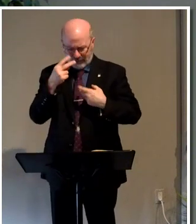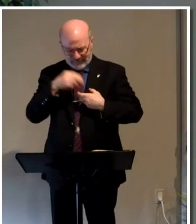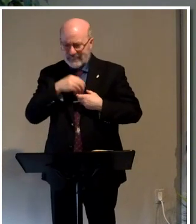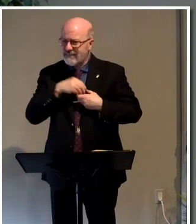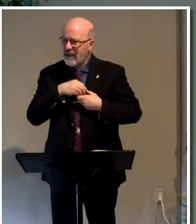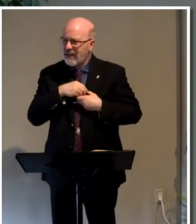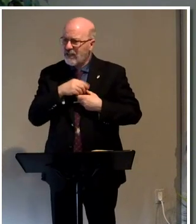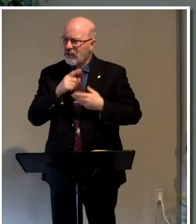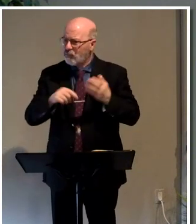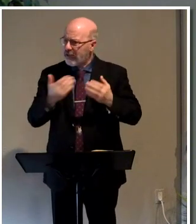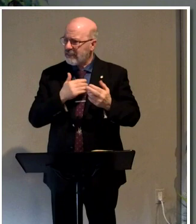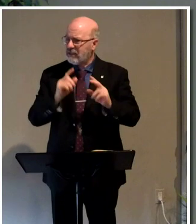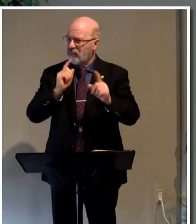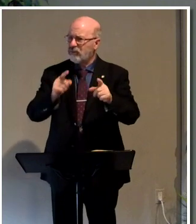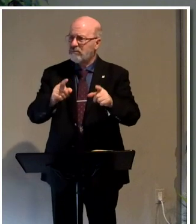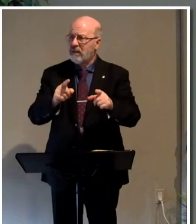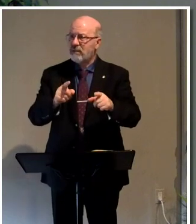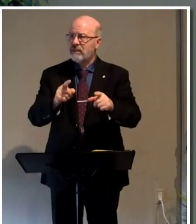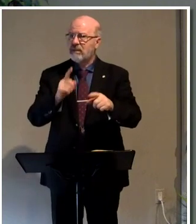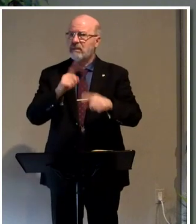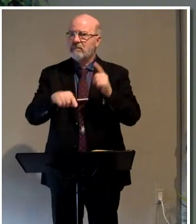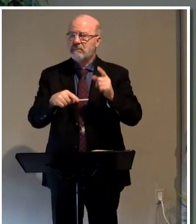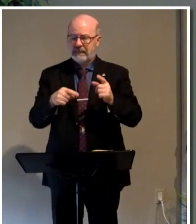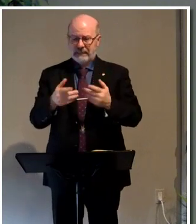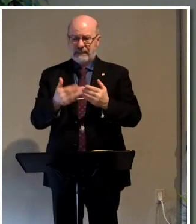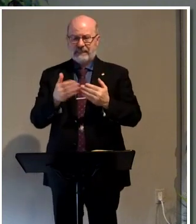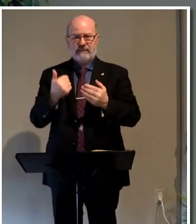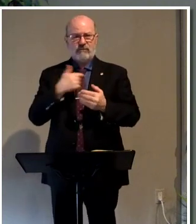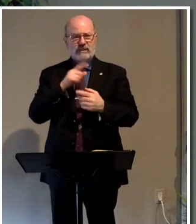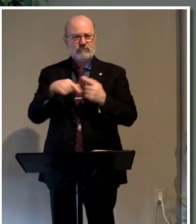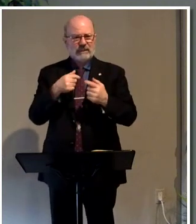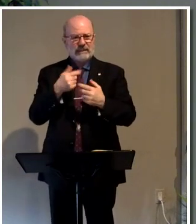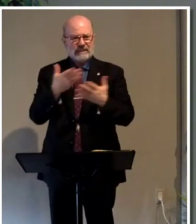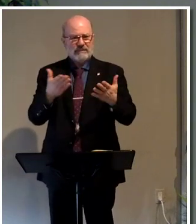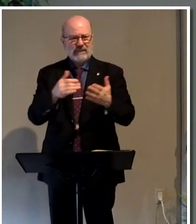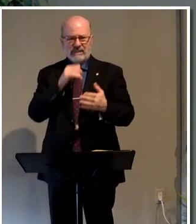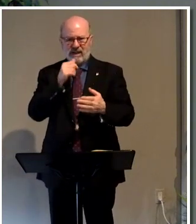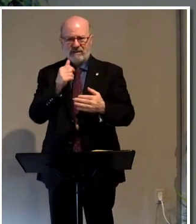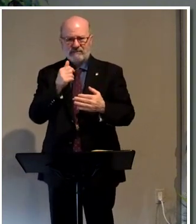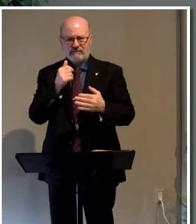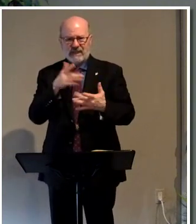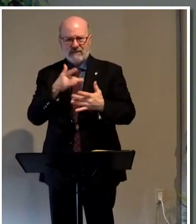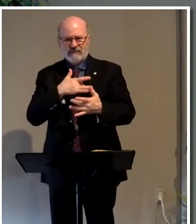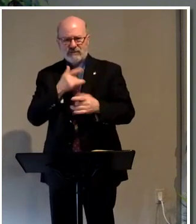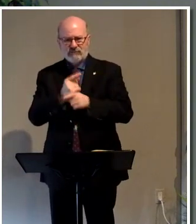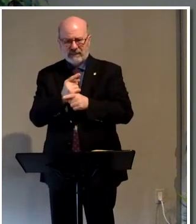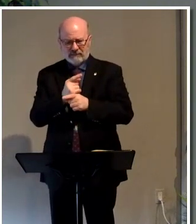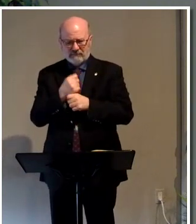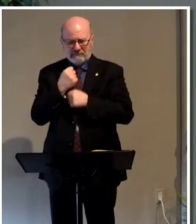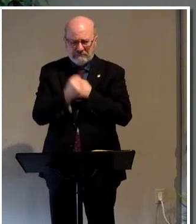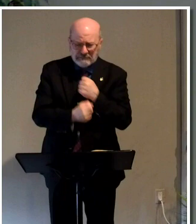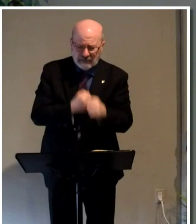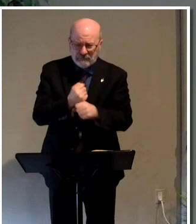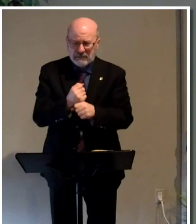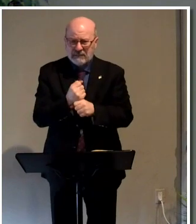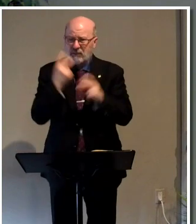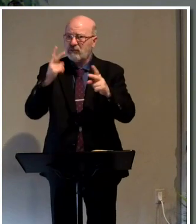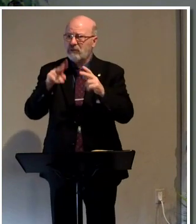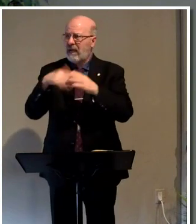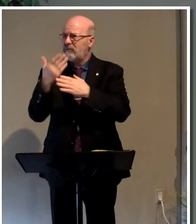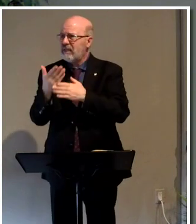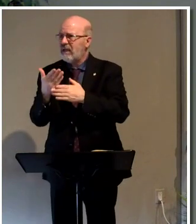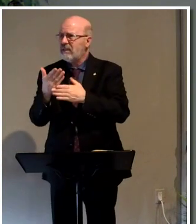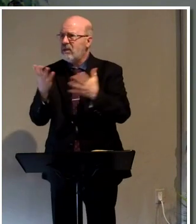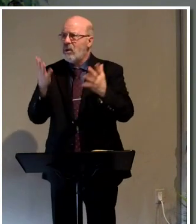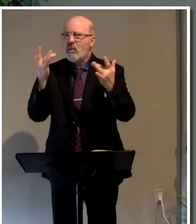what our response should be. But our tendency when something's not going the way we want it to go is to look outside of us to see